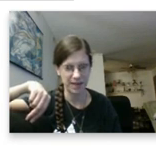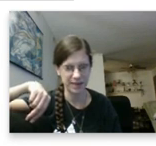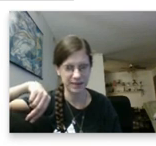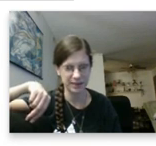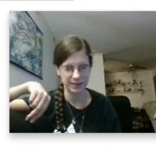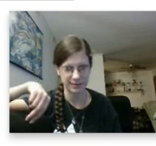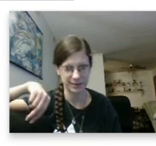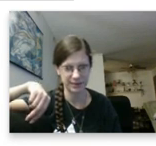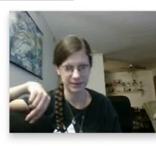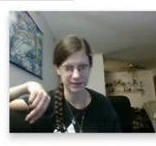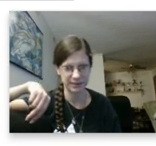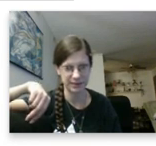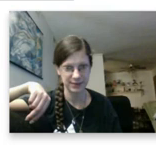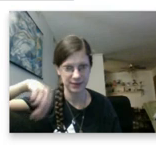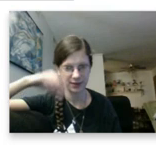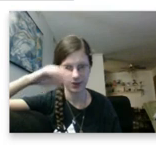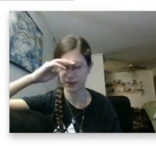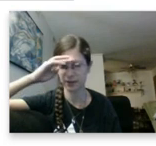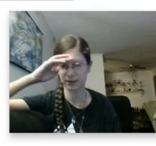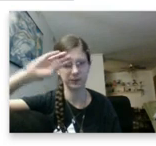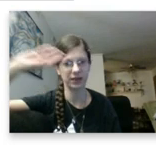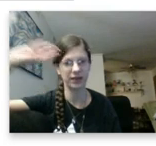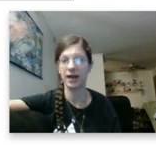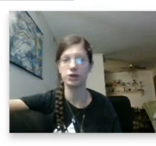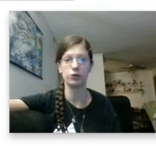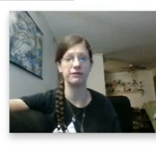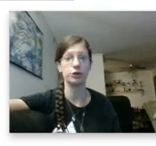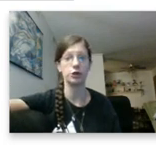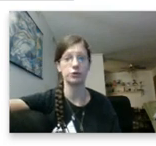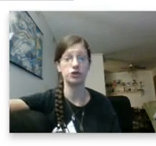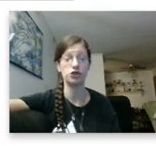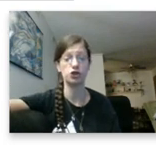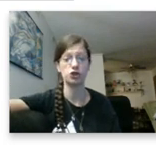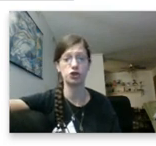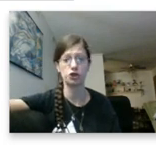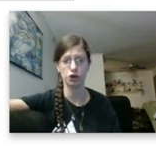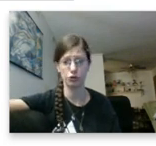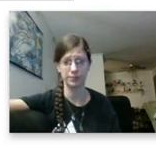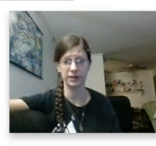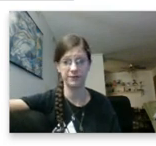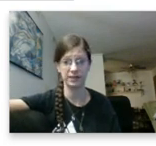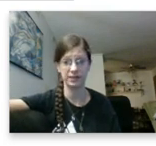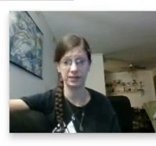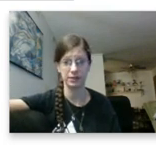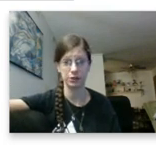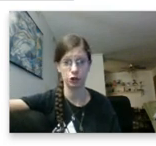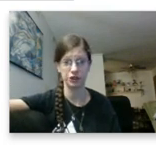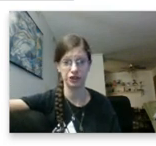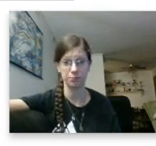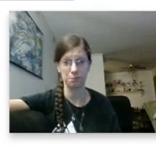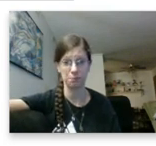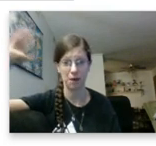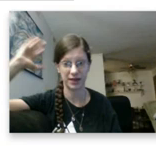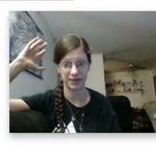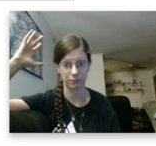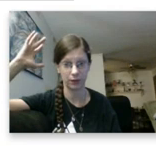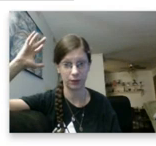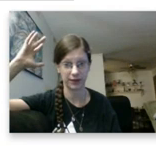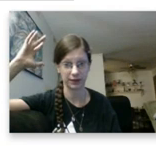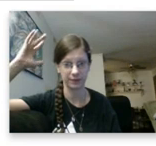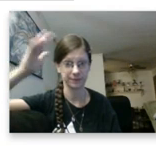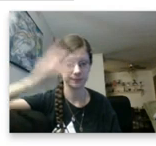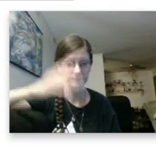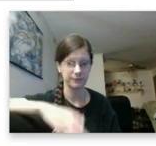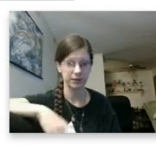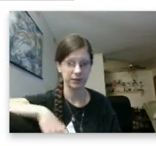banning it? God. God, I don't even know. The stupid of this decision is mind